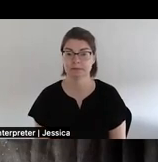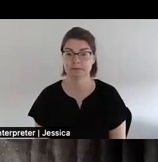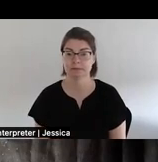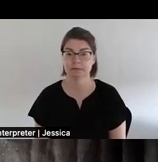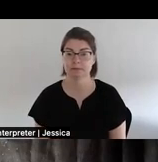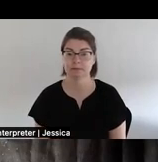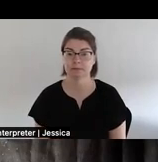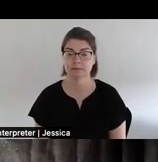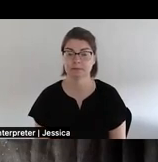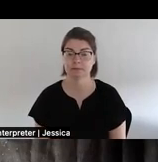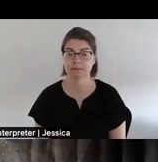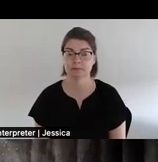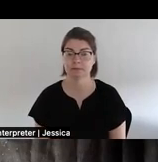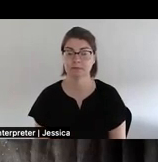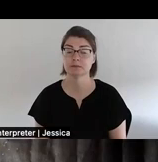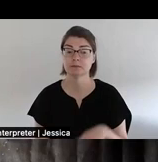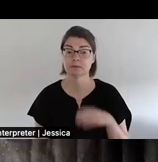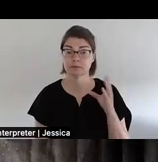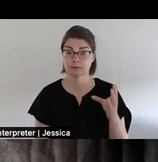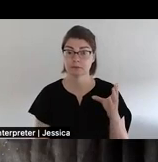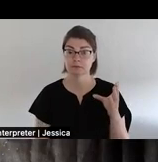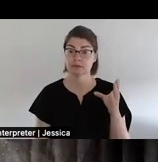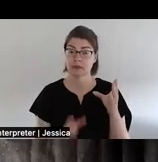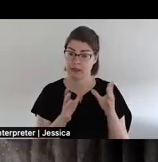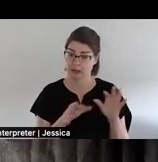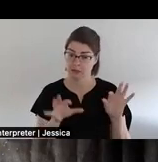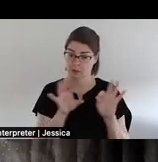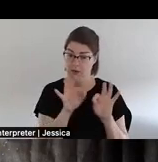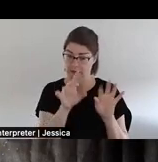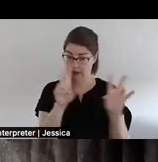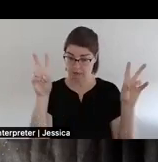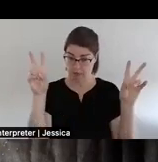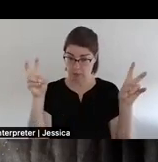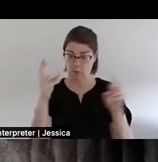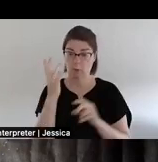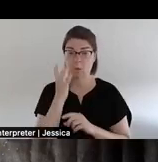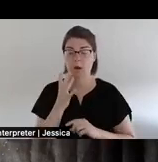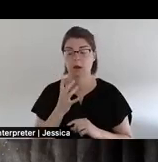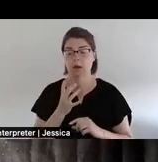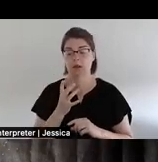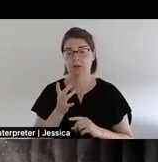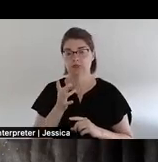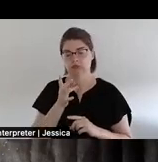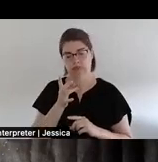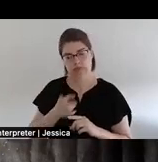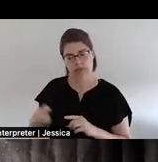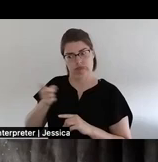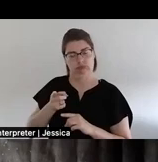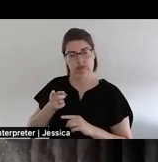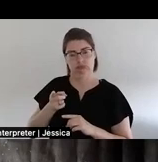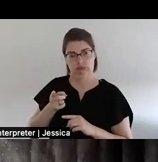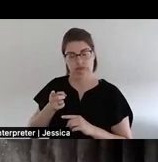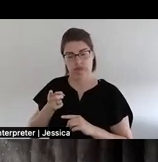What else is significant about this is that they could see that it is